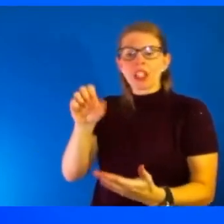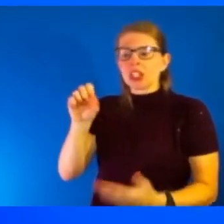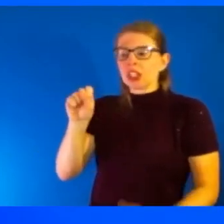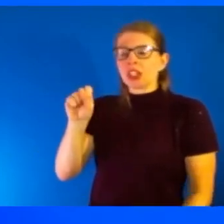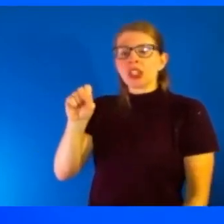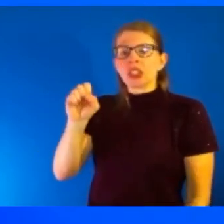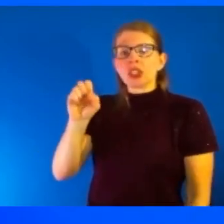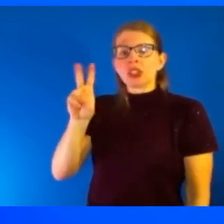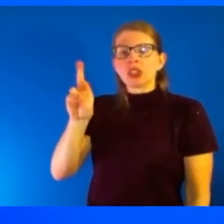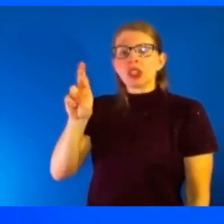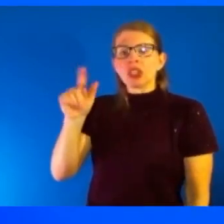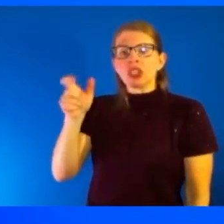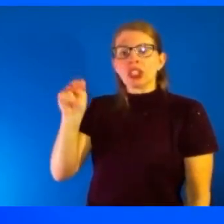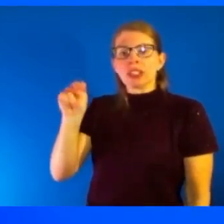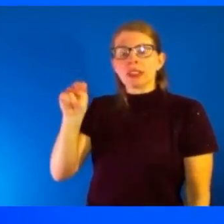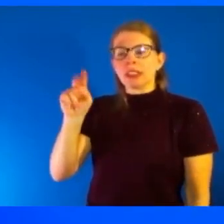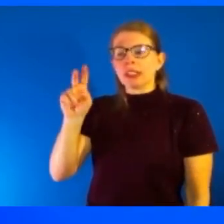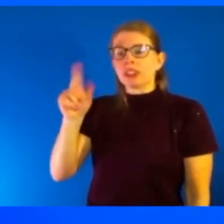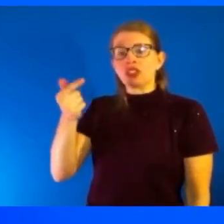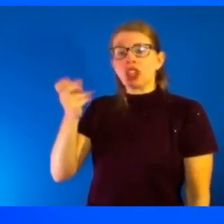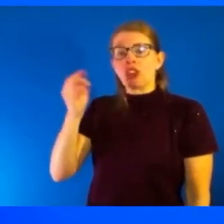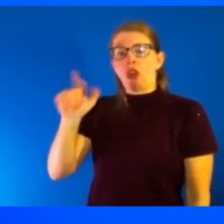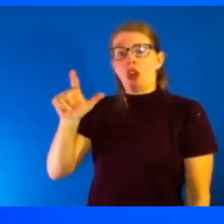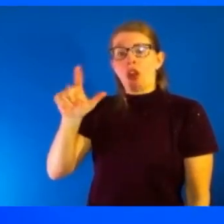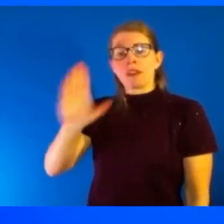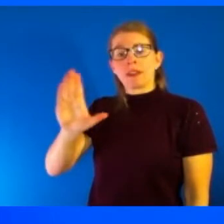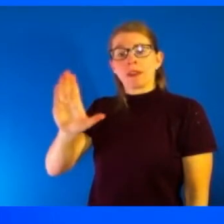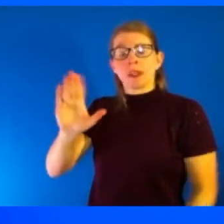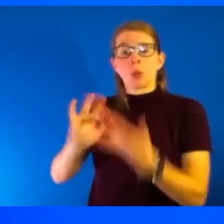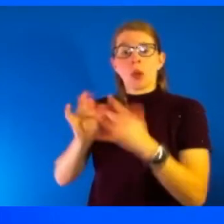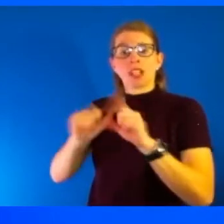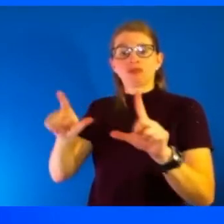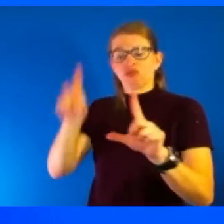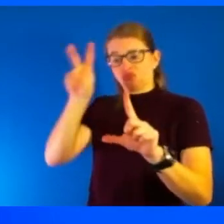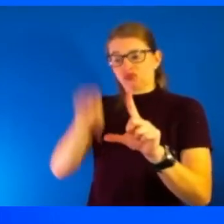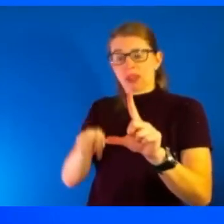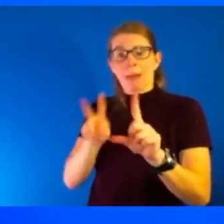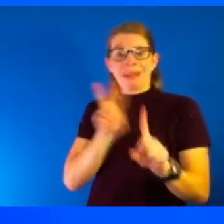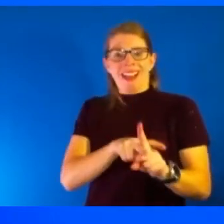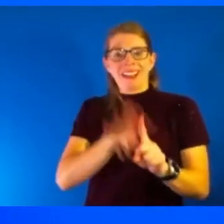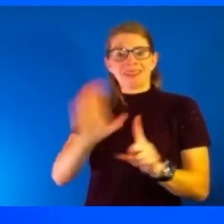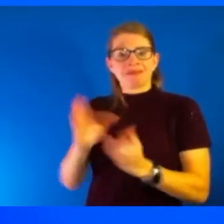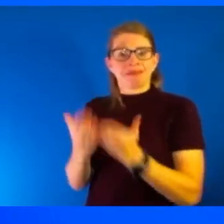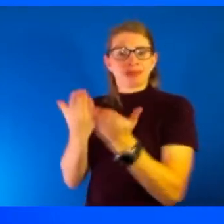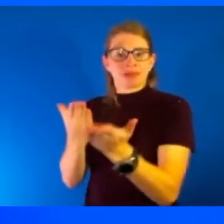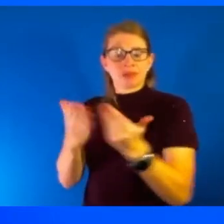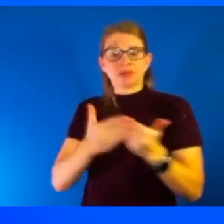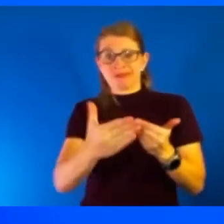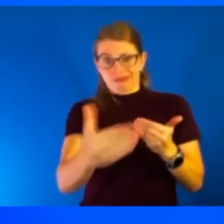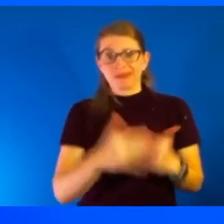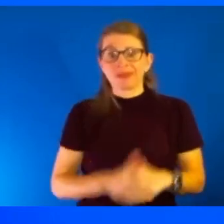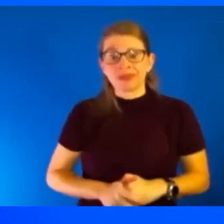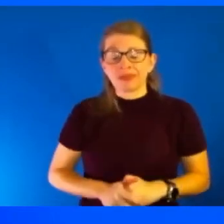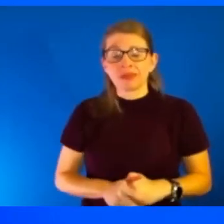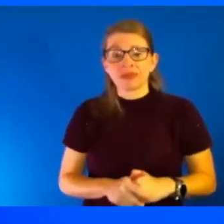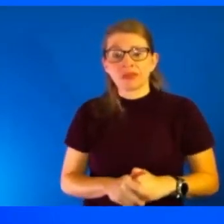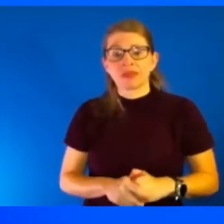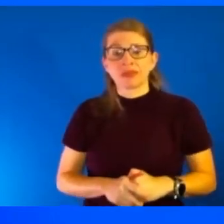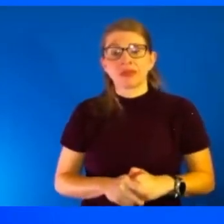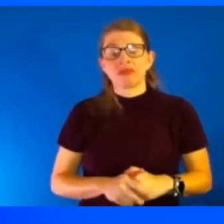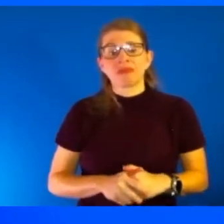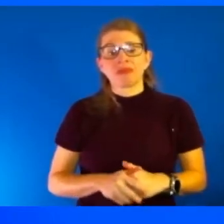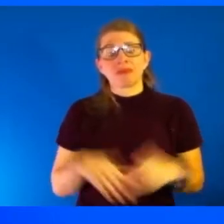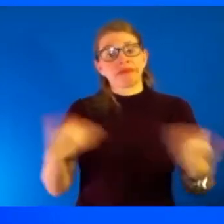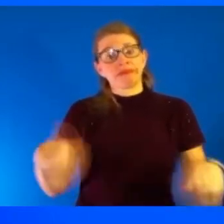download it and, and apply some of the suggestions that he has going forward because it is a significant problem when people